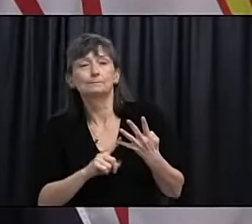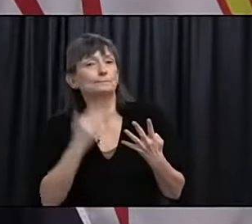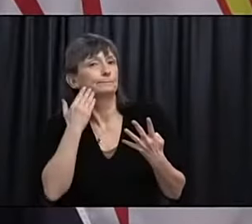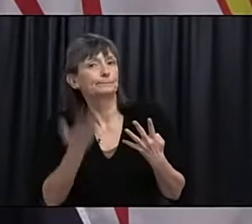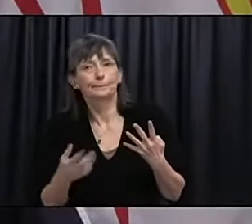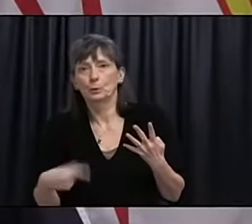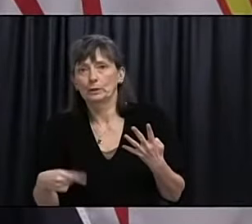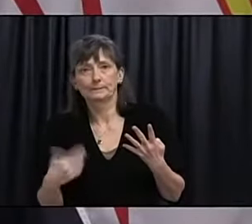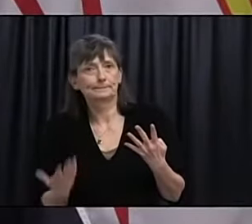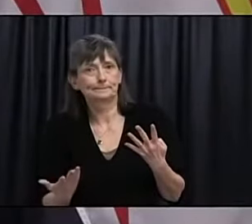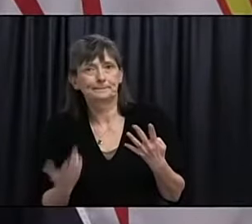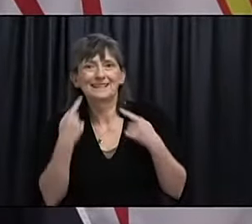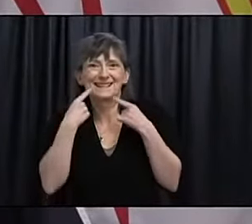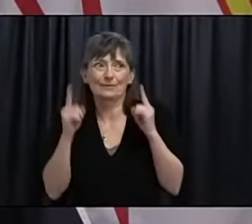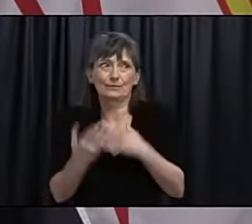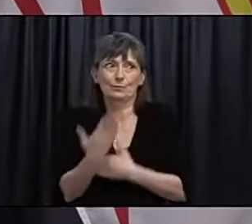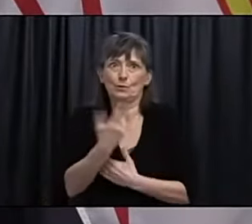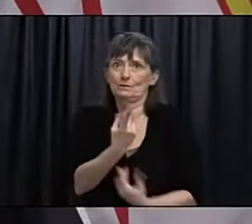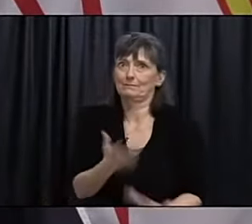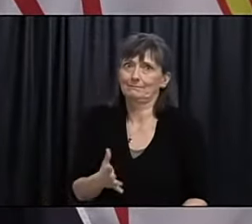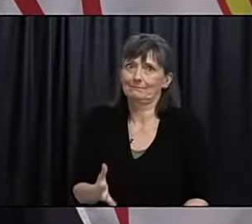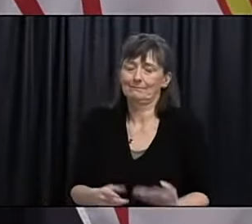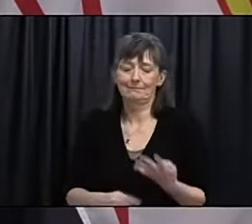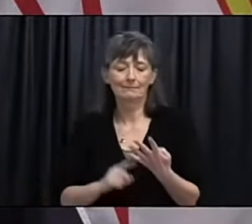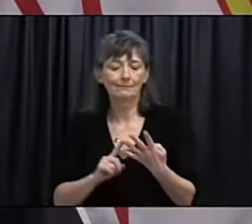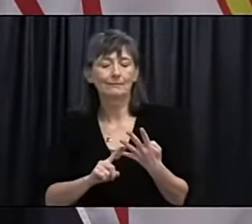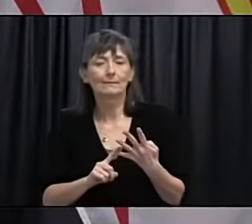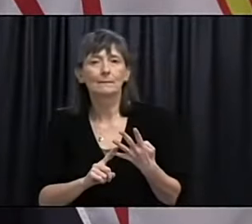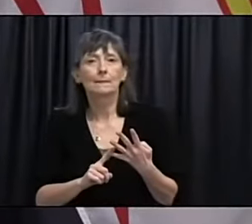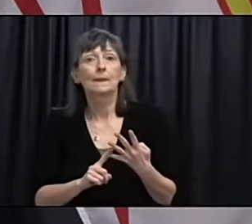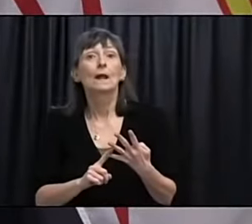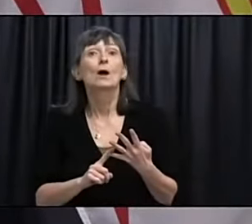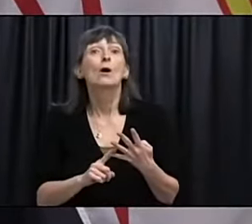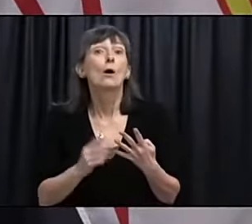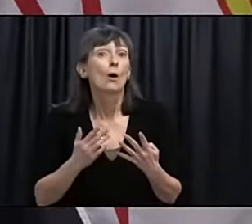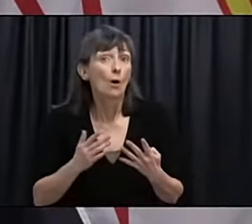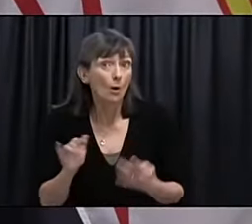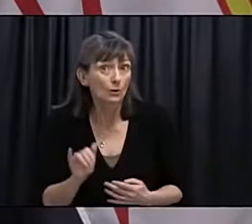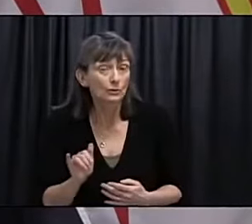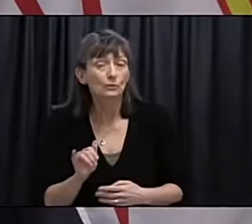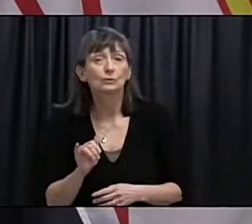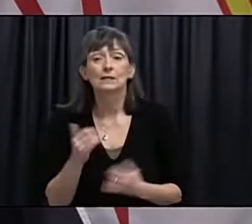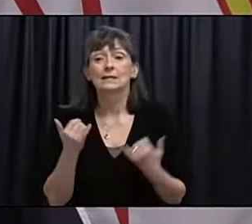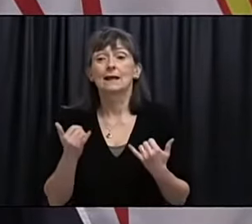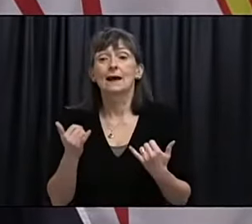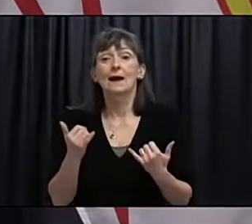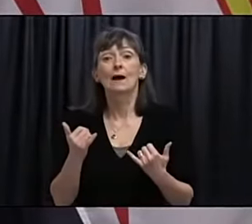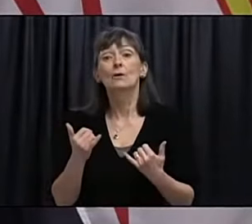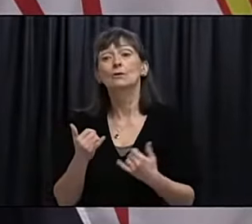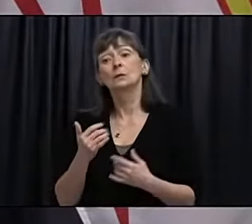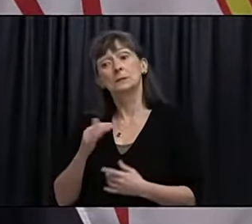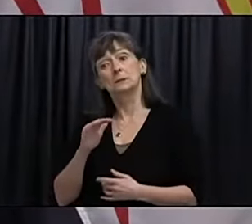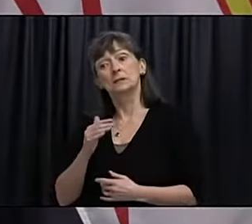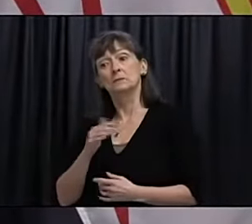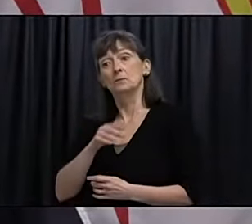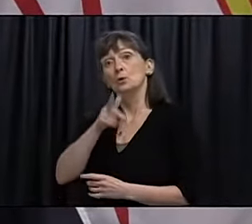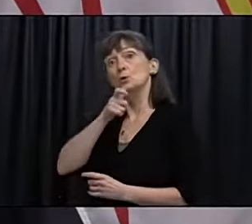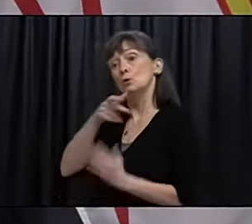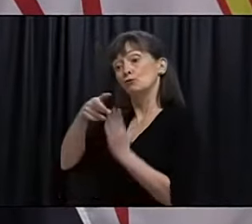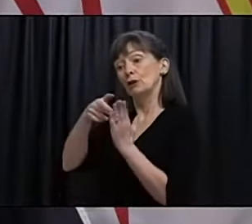Newfoundland and Labrador. I am also pleased to report that we have almost 60,000 individuals pre-registered